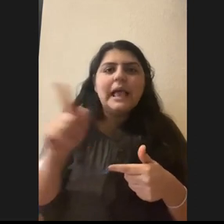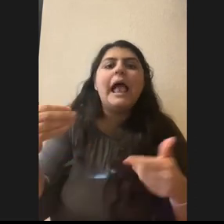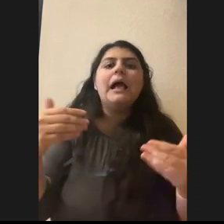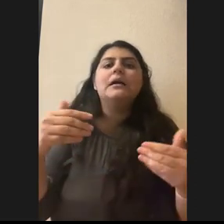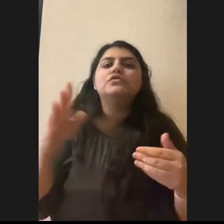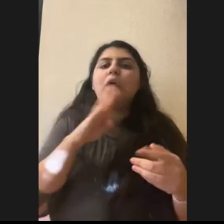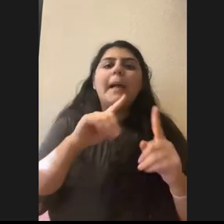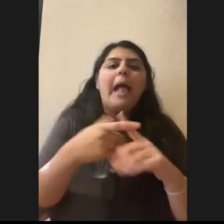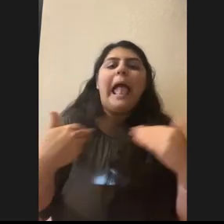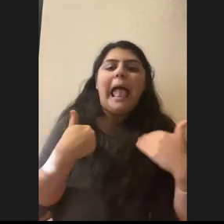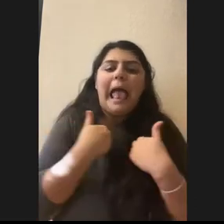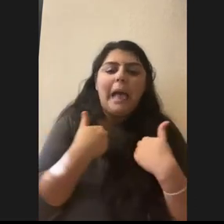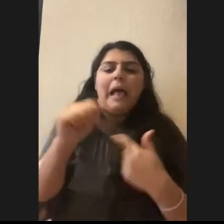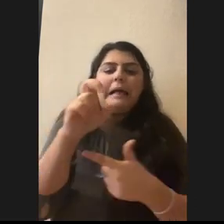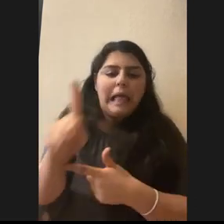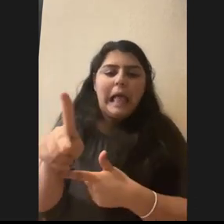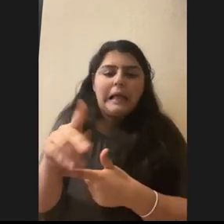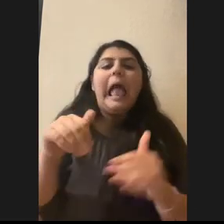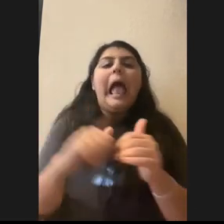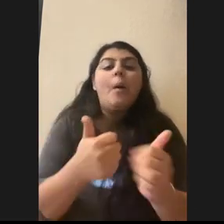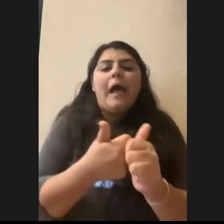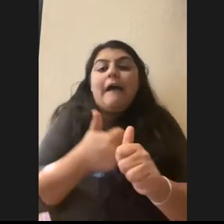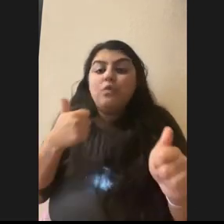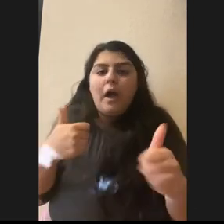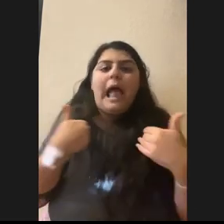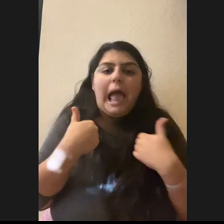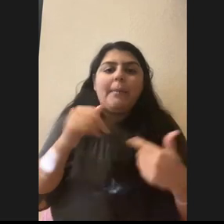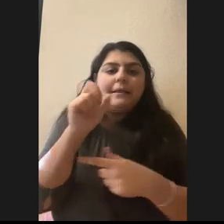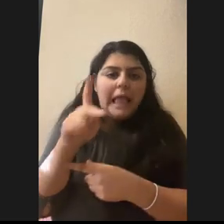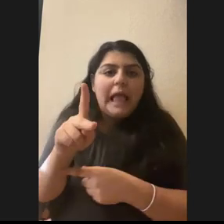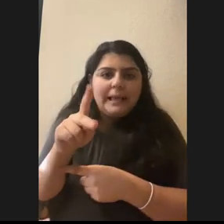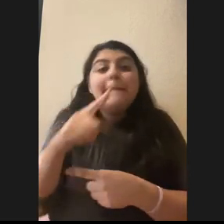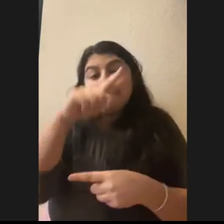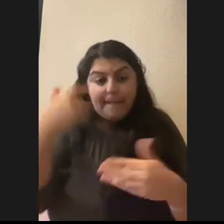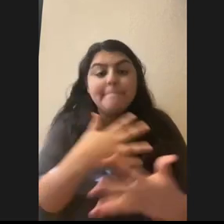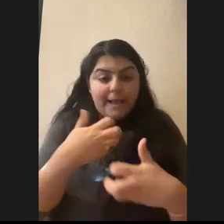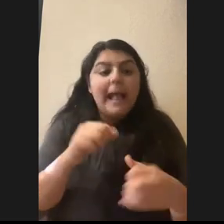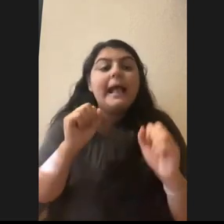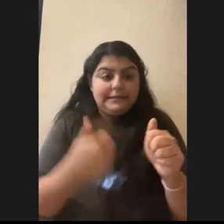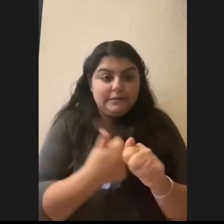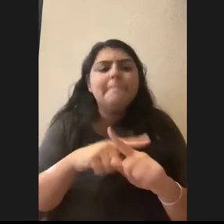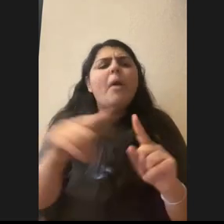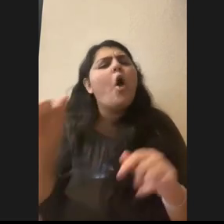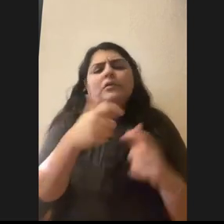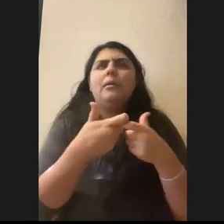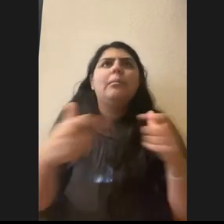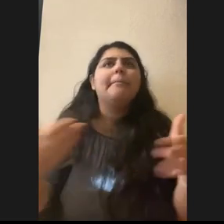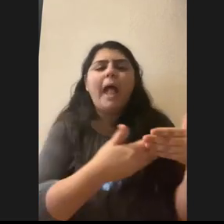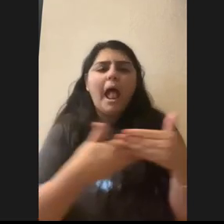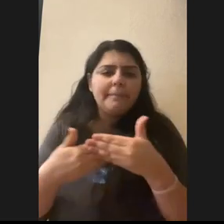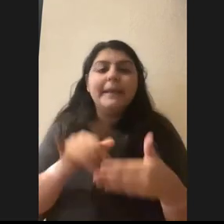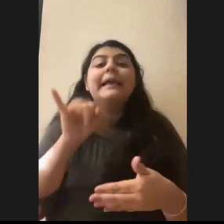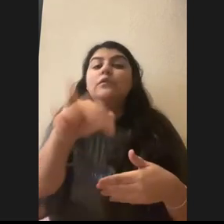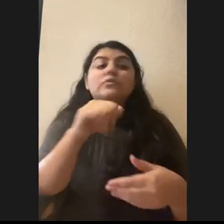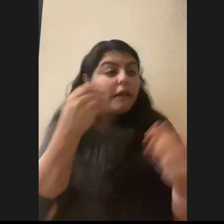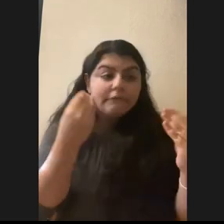and then they teach you how to avoid an attack like that. And the black bears can be dangerous. Um, but they're also big babies. So as long as people aren't feeding